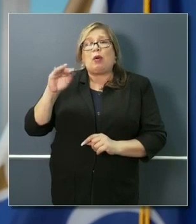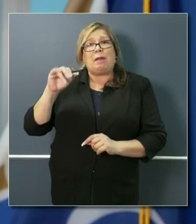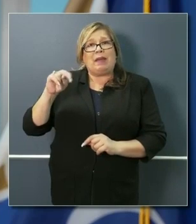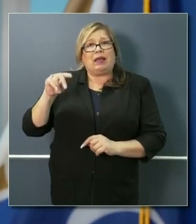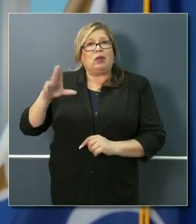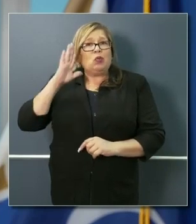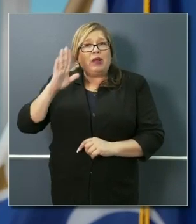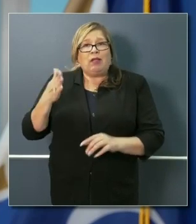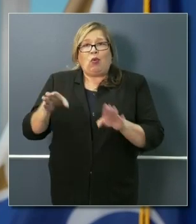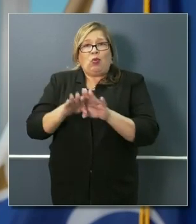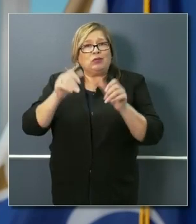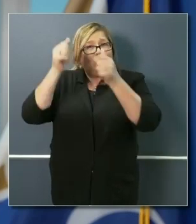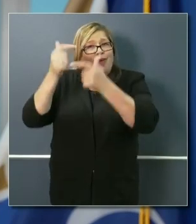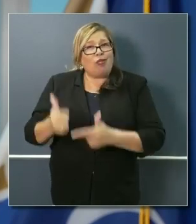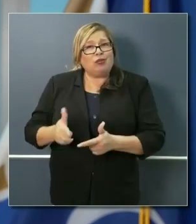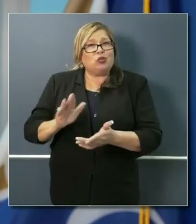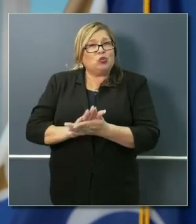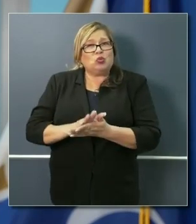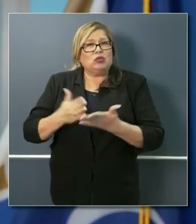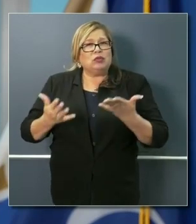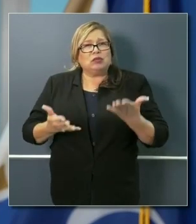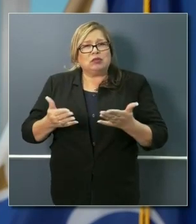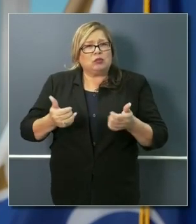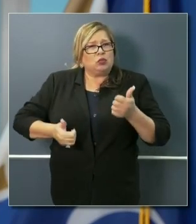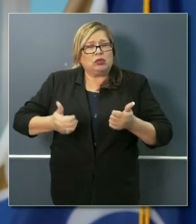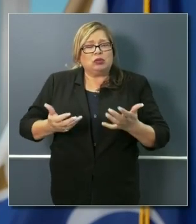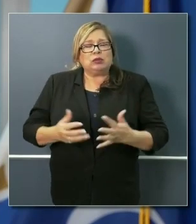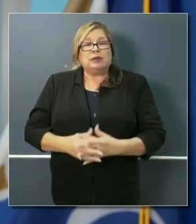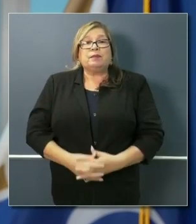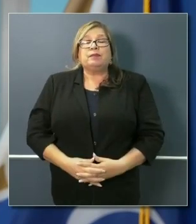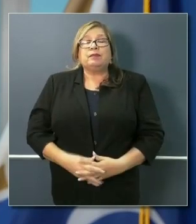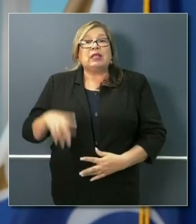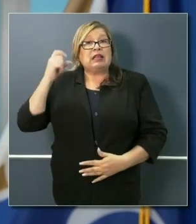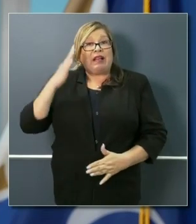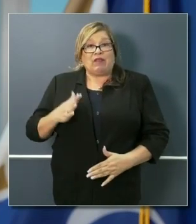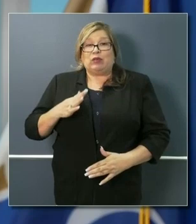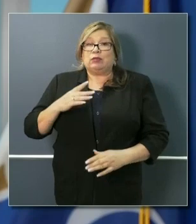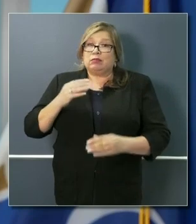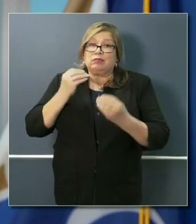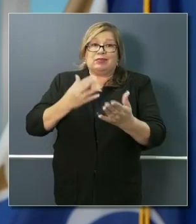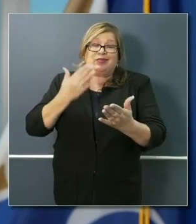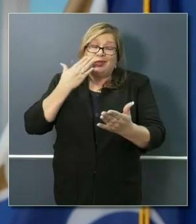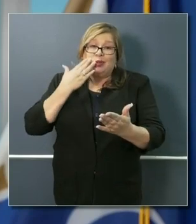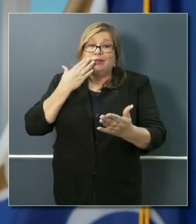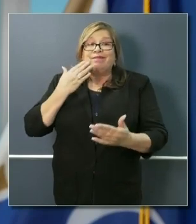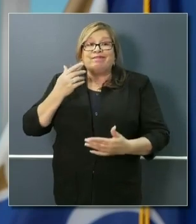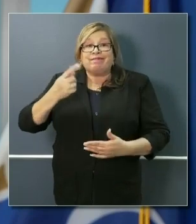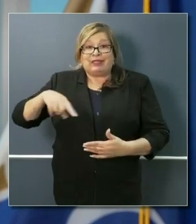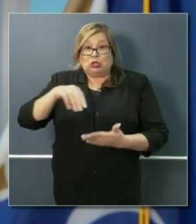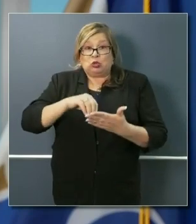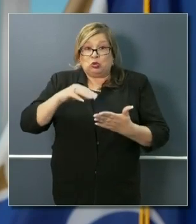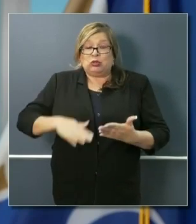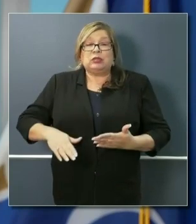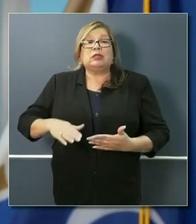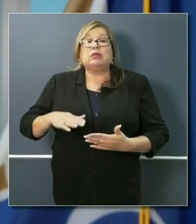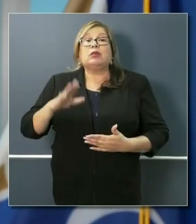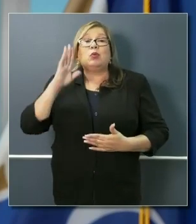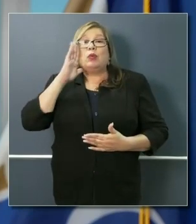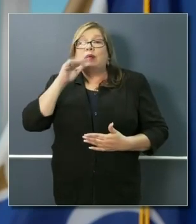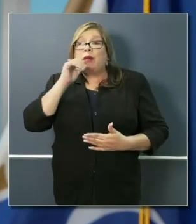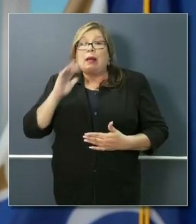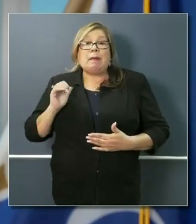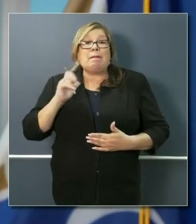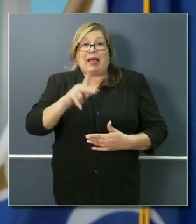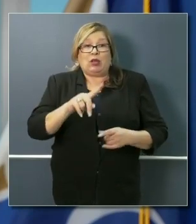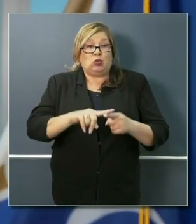state unilaterally? Look, kids are not going to go back to their classrooms. They, however, are going to have